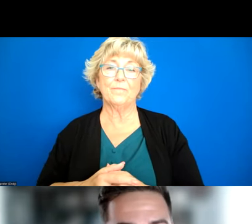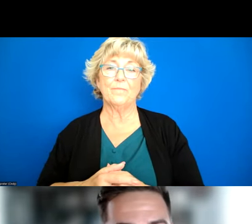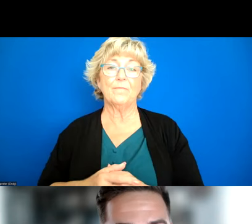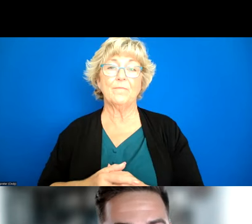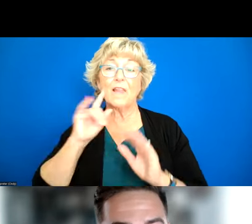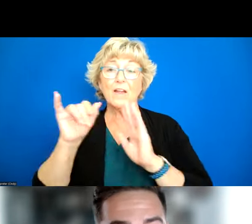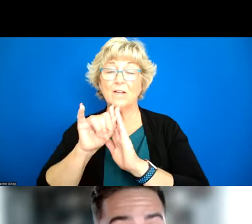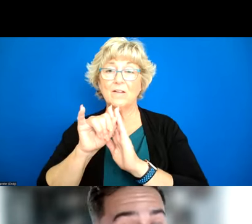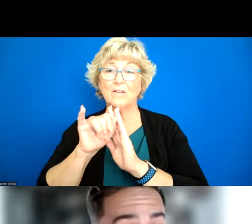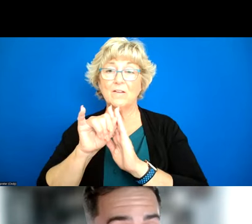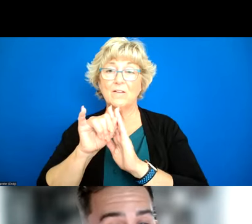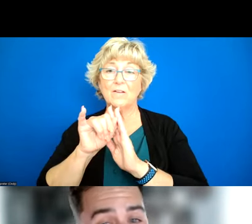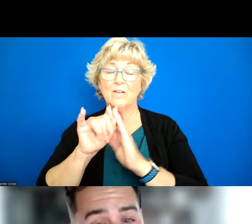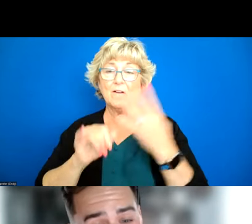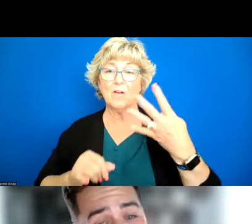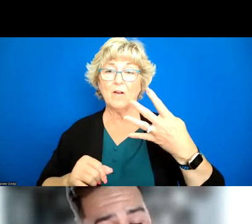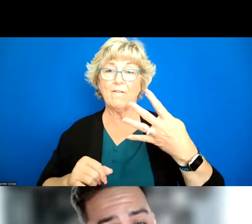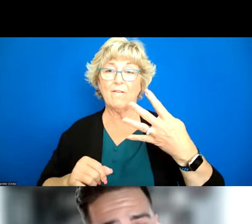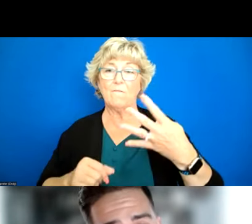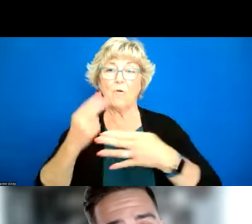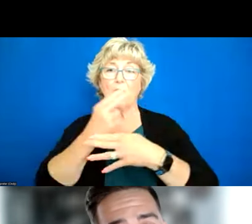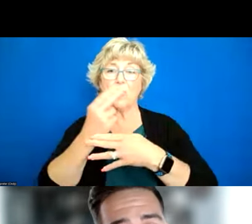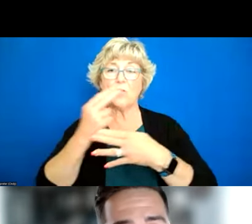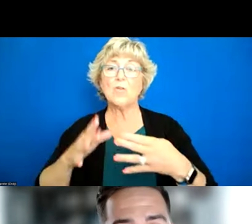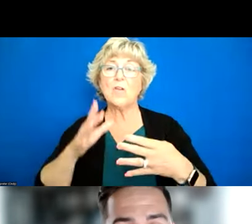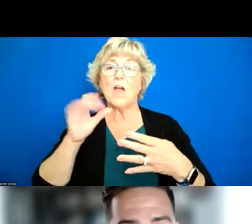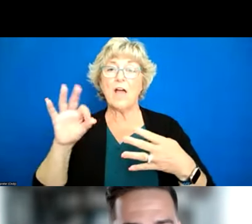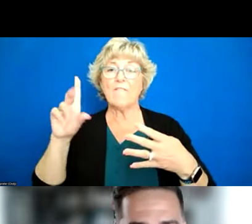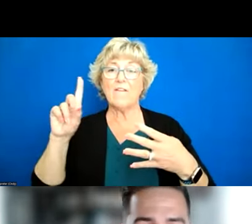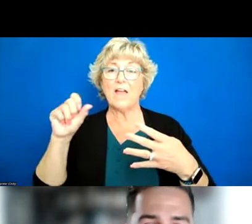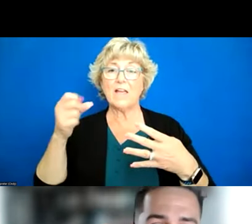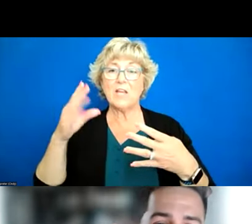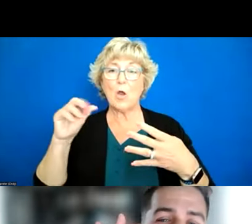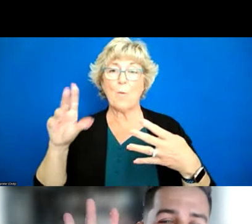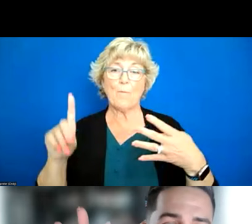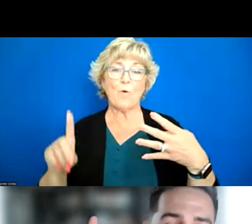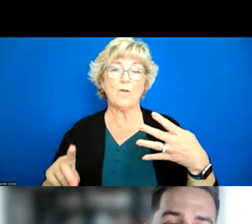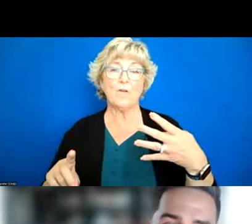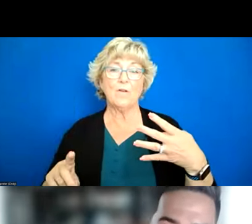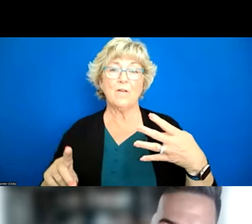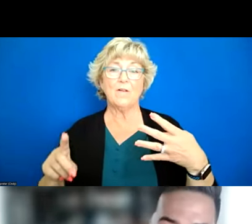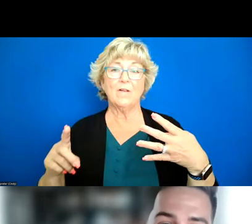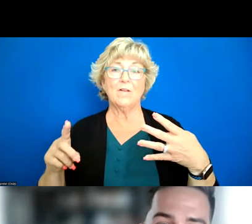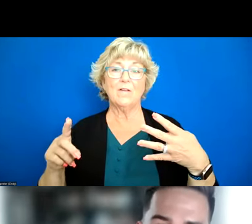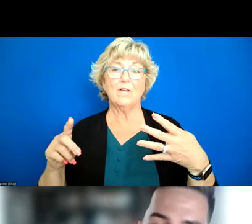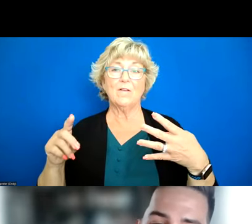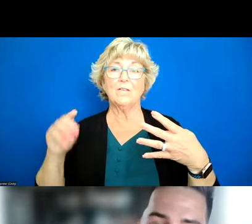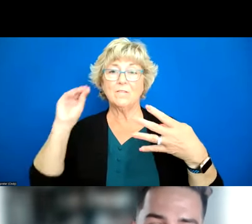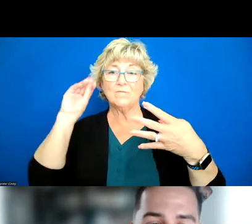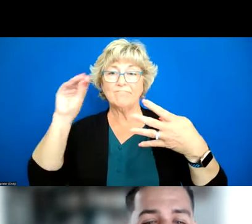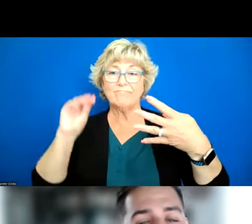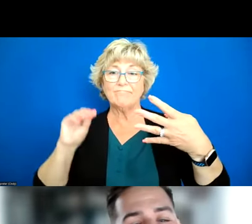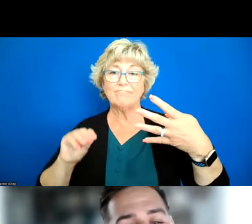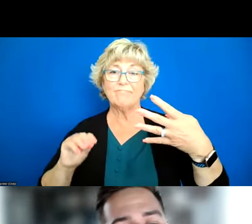initial users of this dashboard and you can see we've named them but the role is right